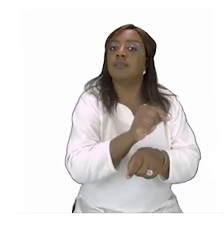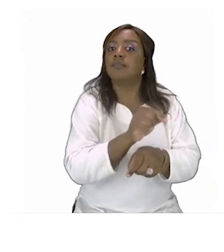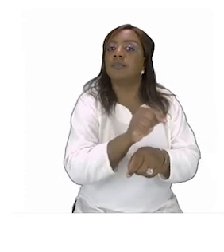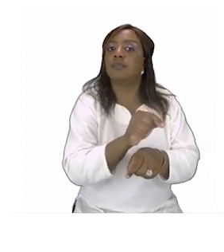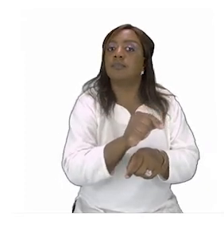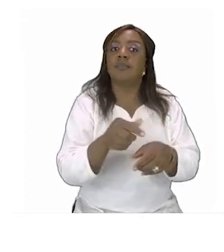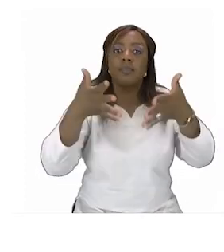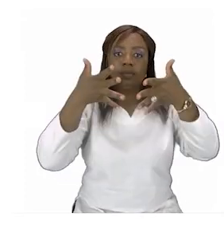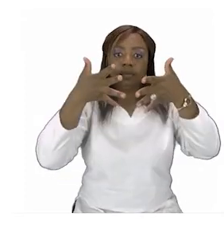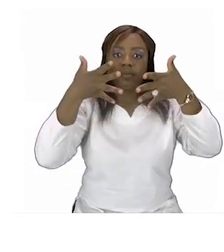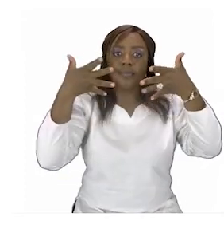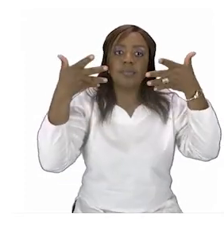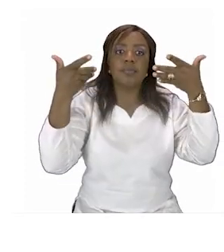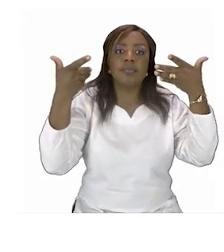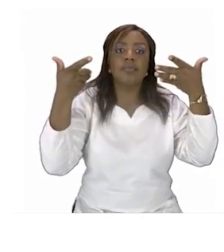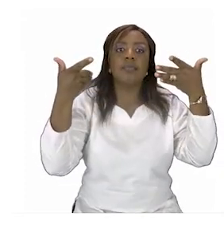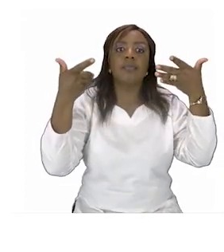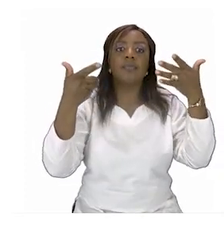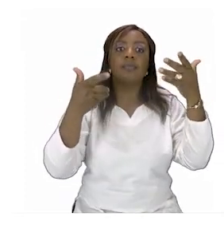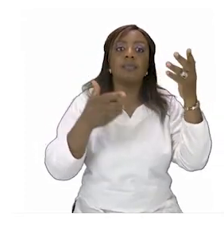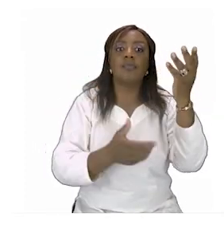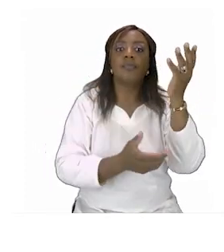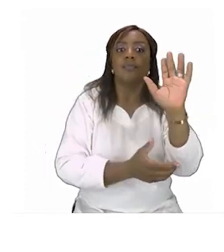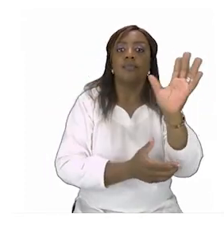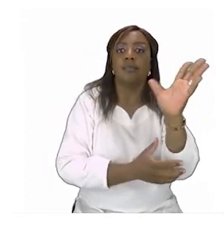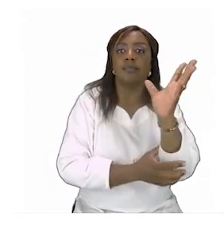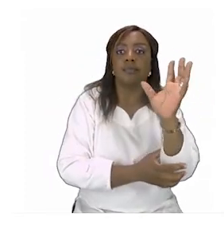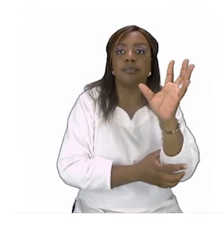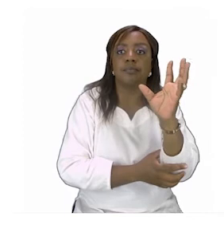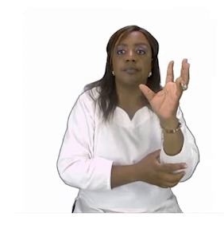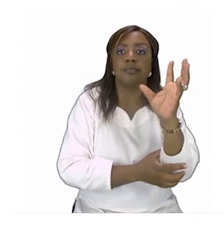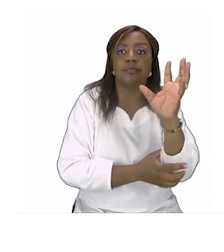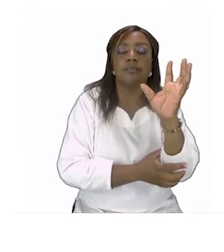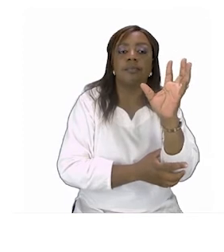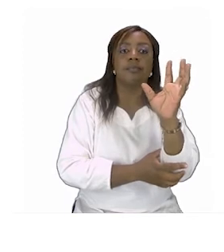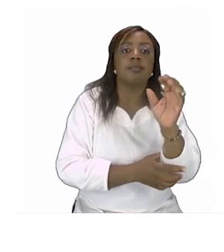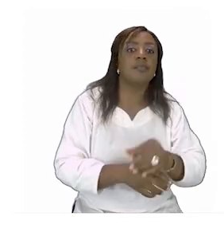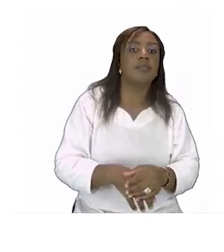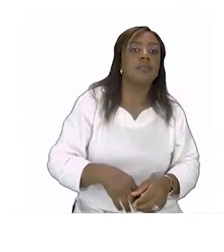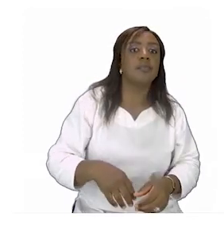tree bug